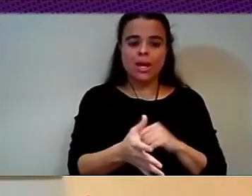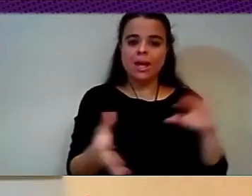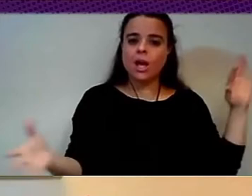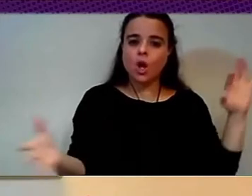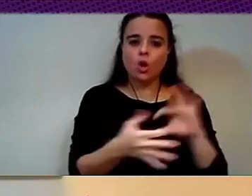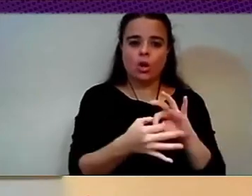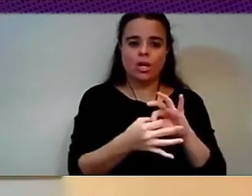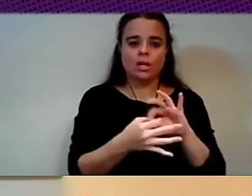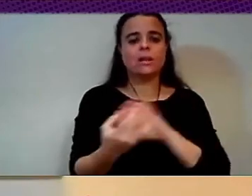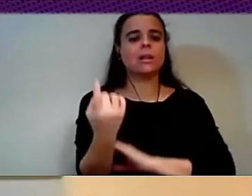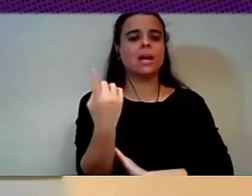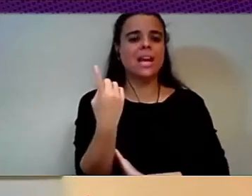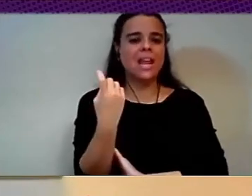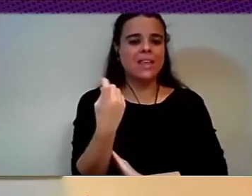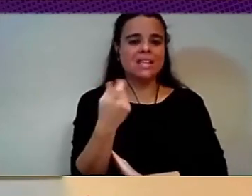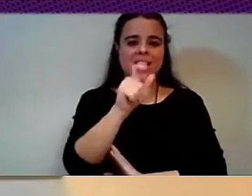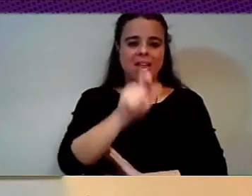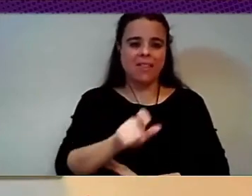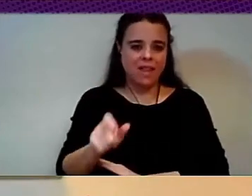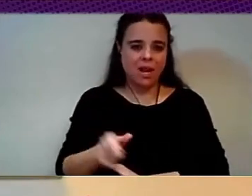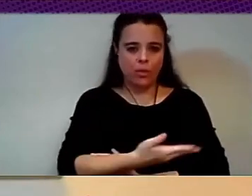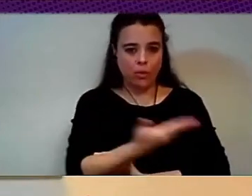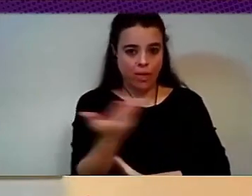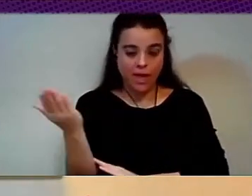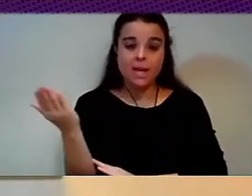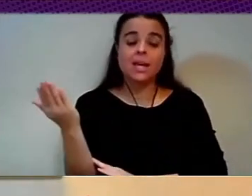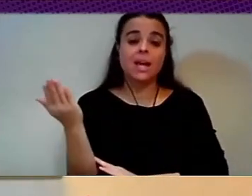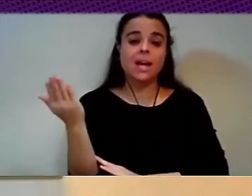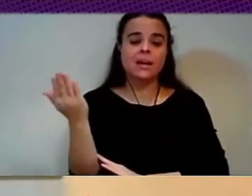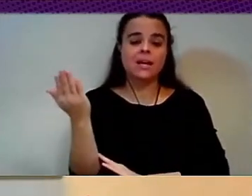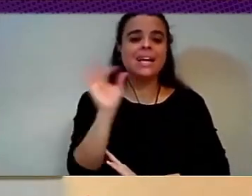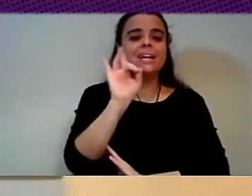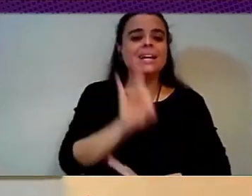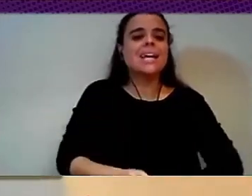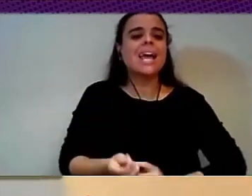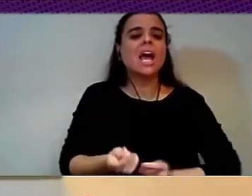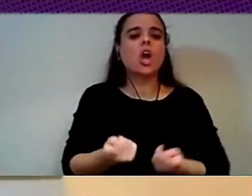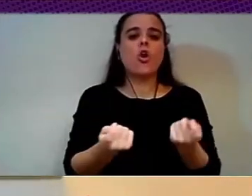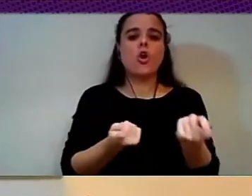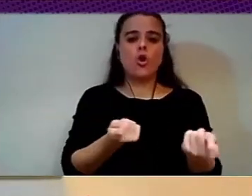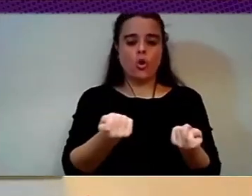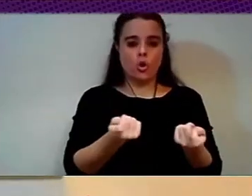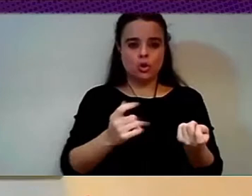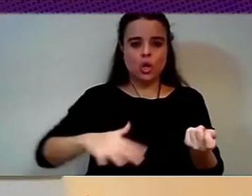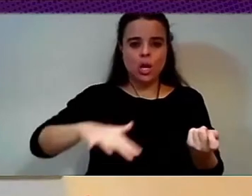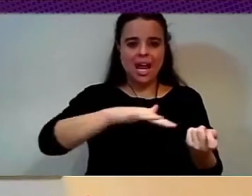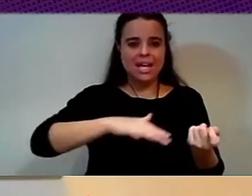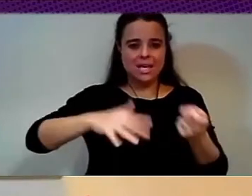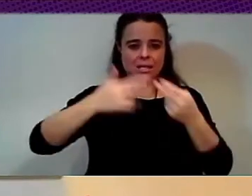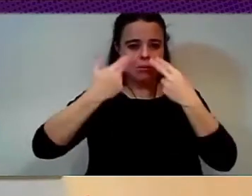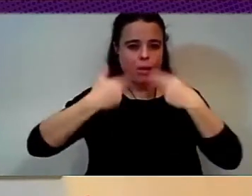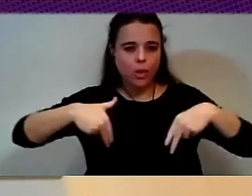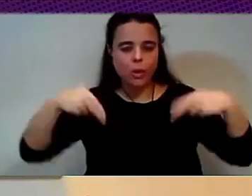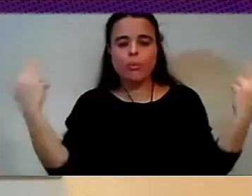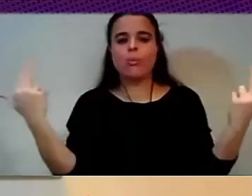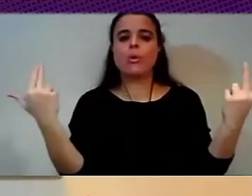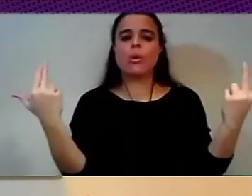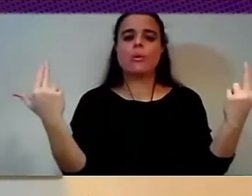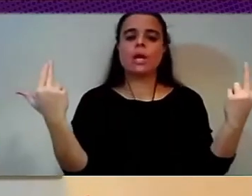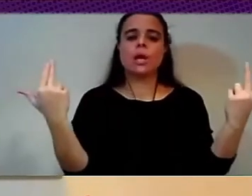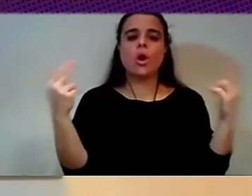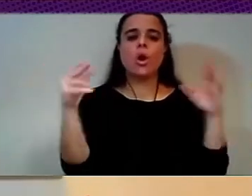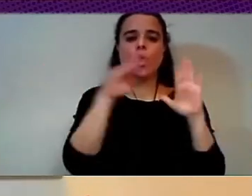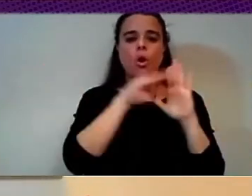who is controlling public space and cities, better workers' conditions. I mean, all of these things are part of the same